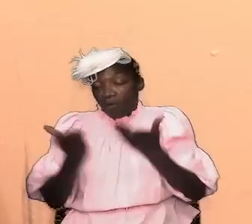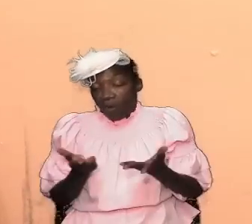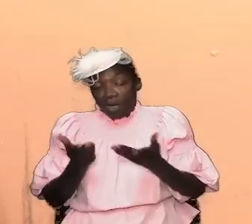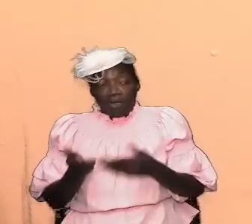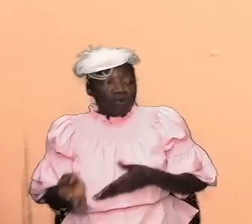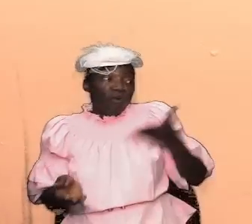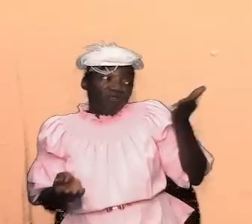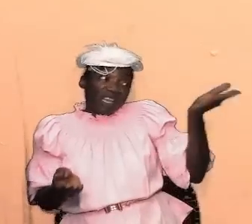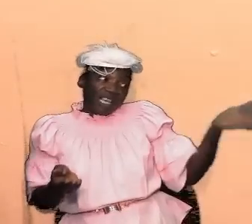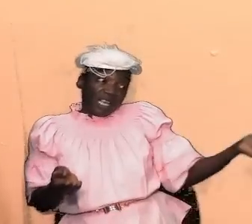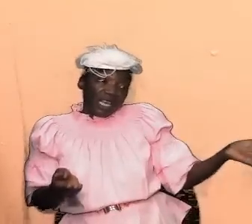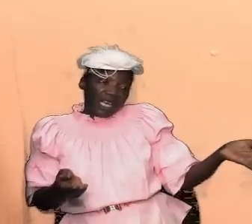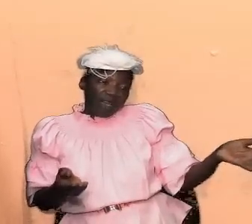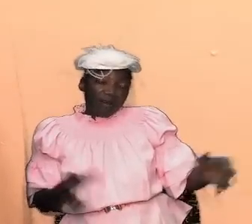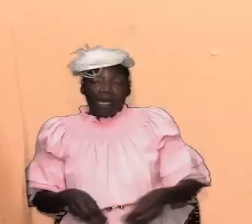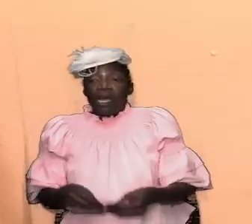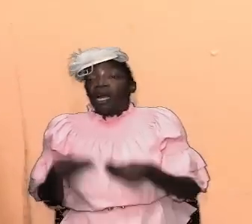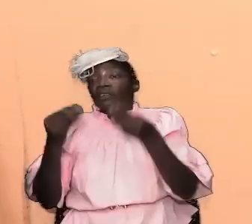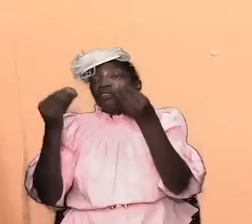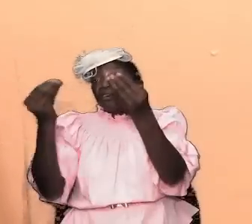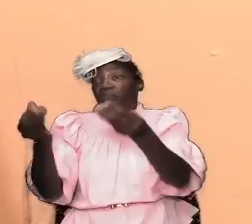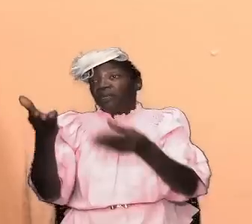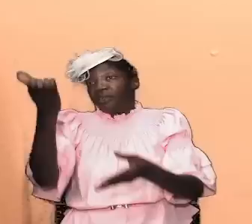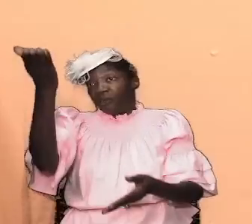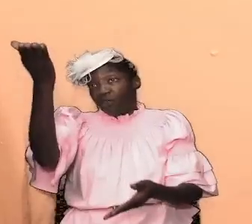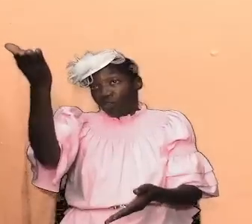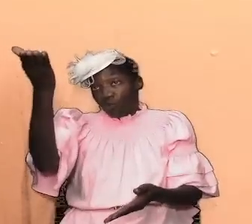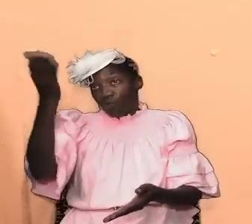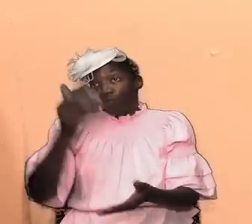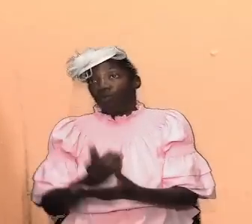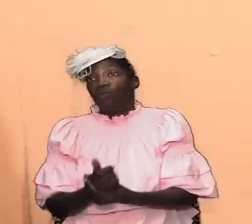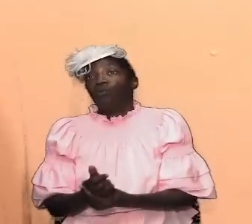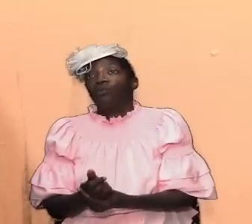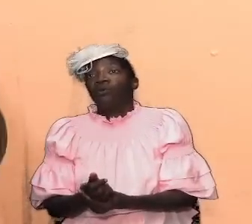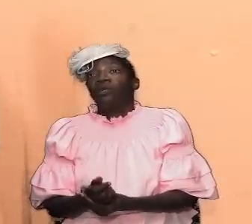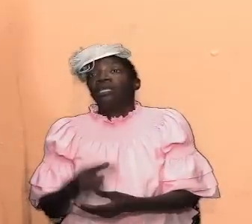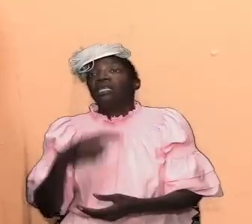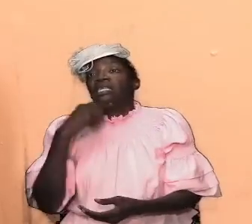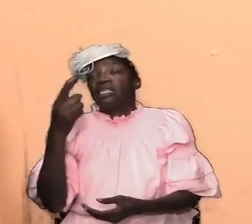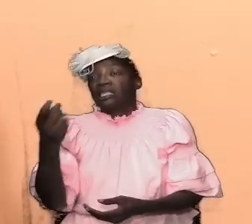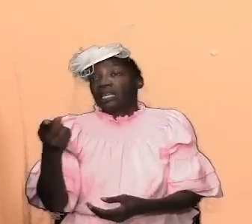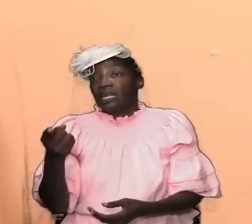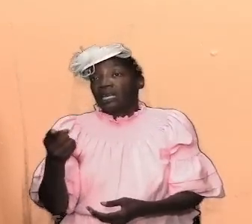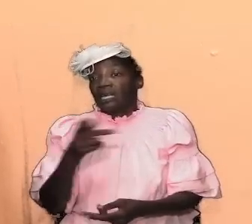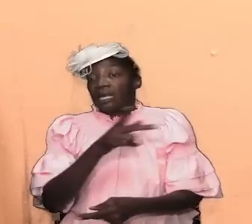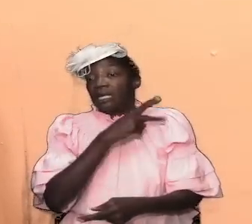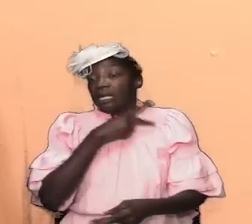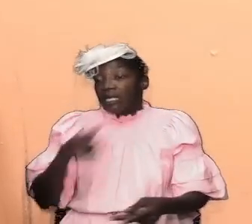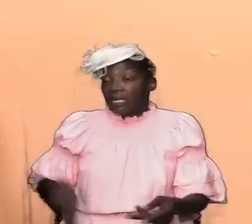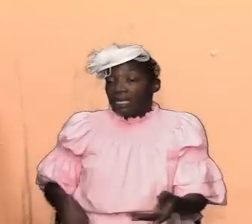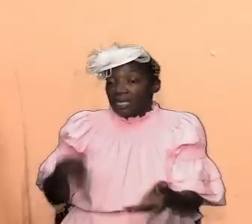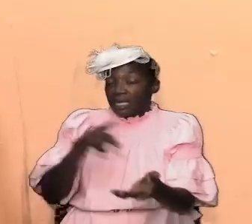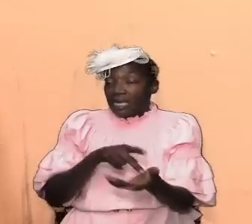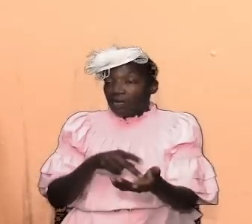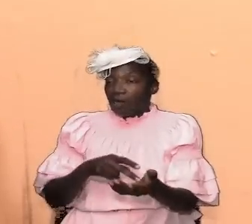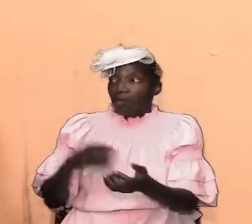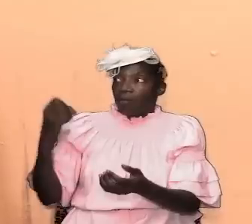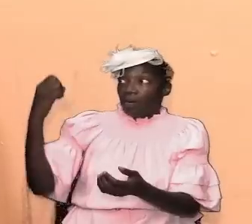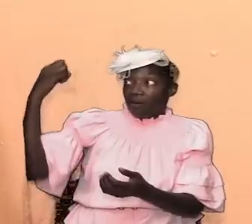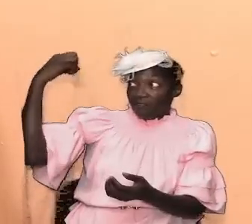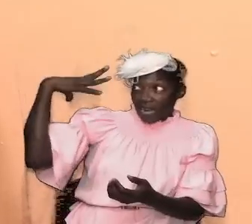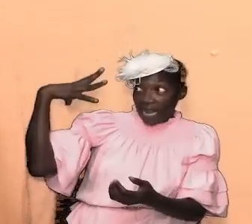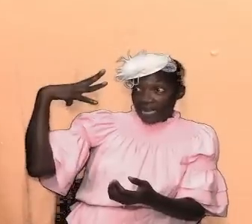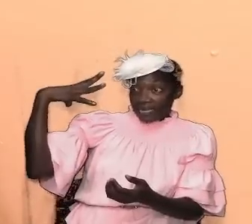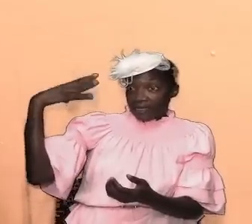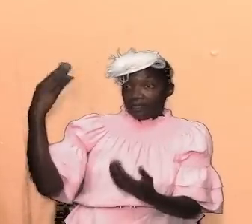submit to you that i said it before and i say it again the kingdom of light and the kingdom of